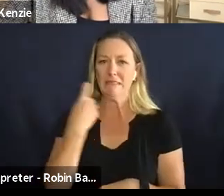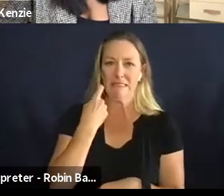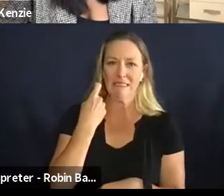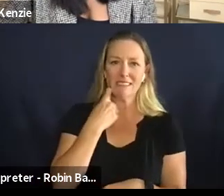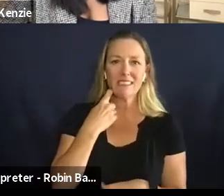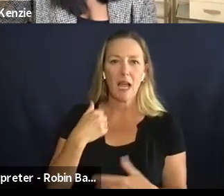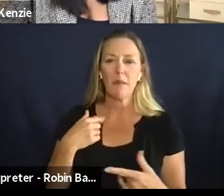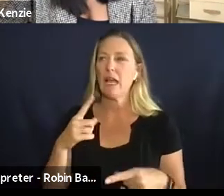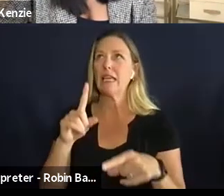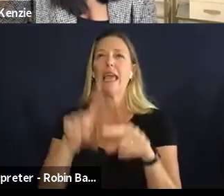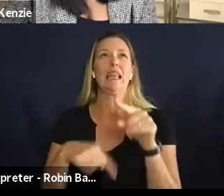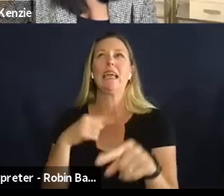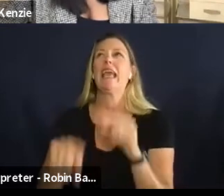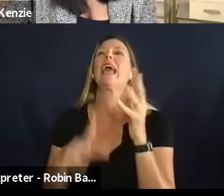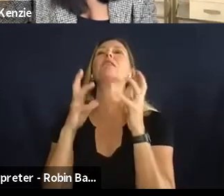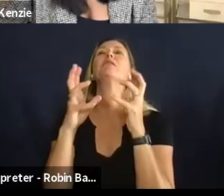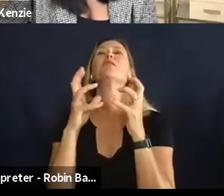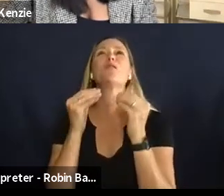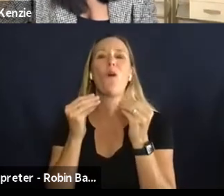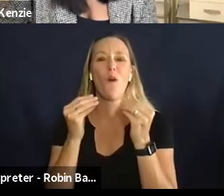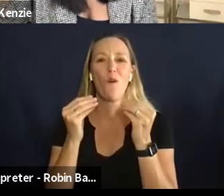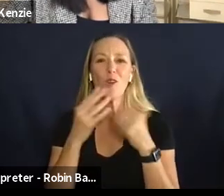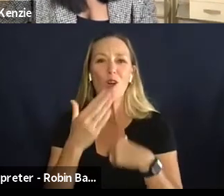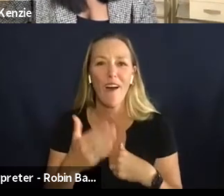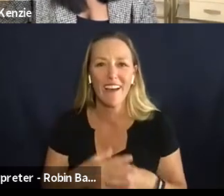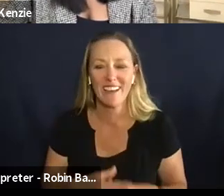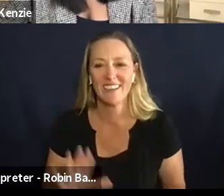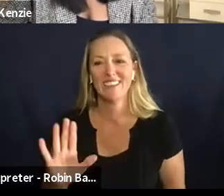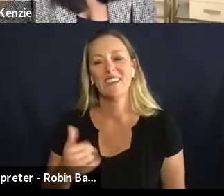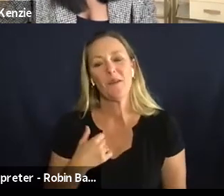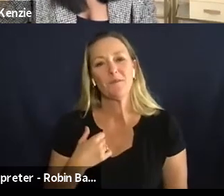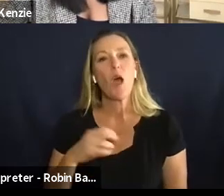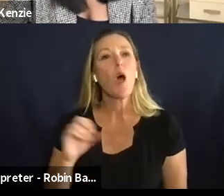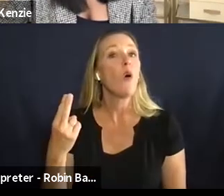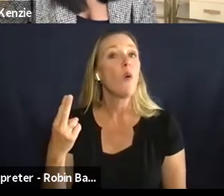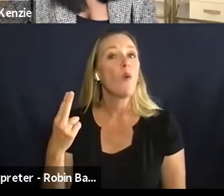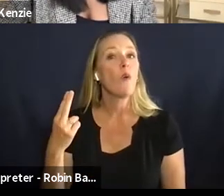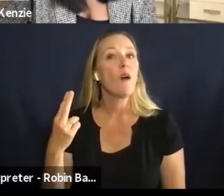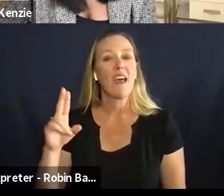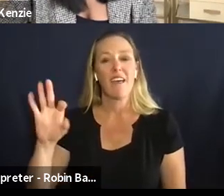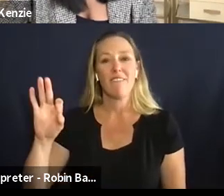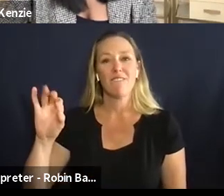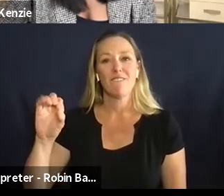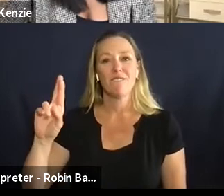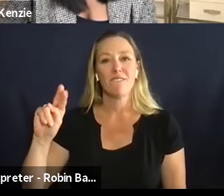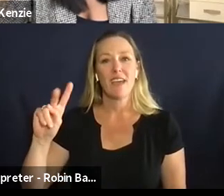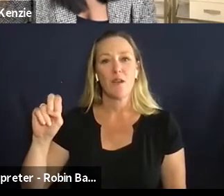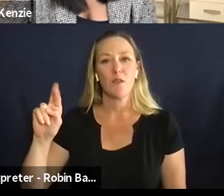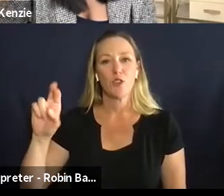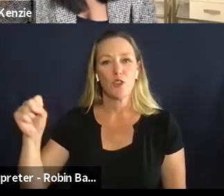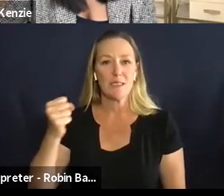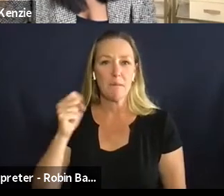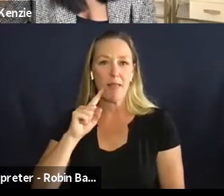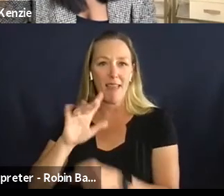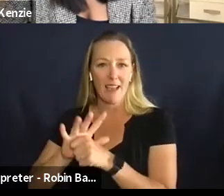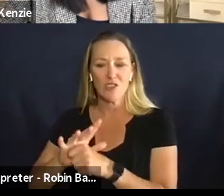i was like this is it's so good it was um uh oh the founders pledge uh the guy who the co-founder